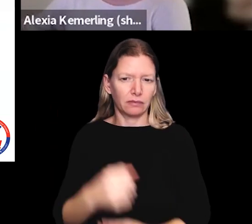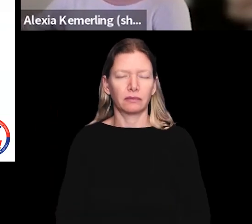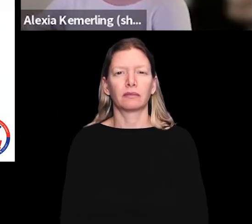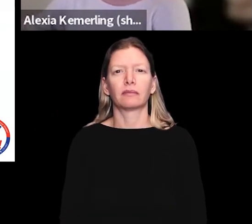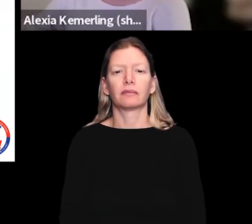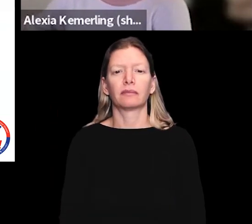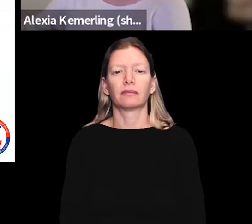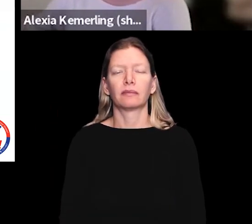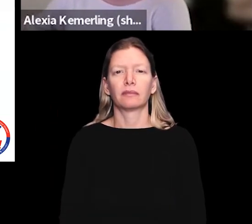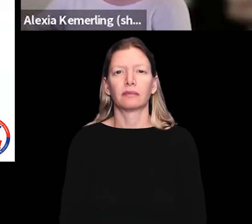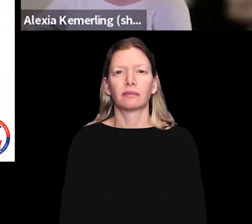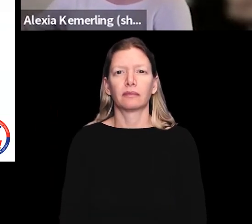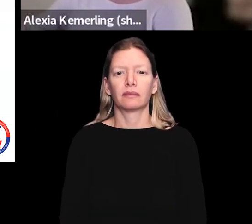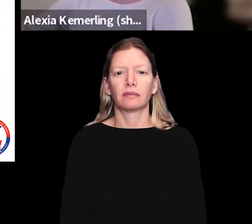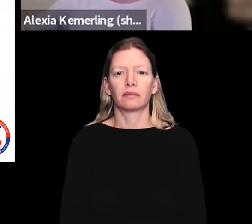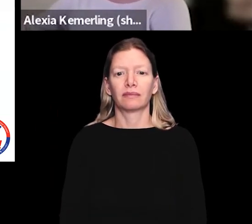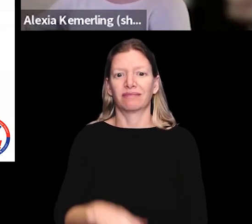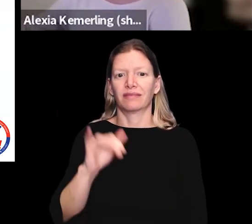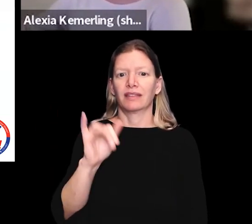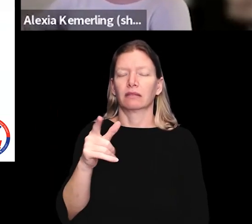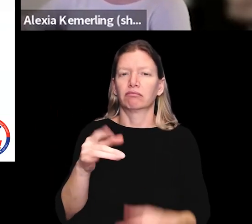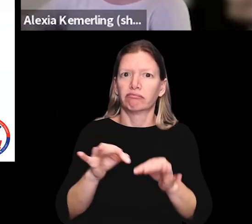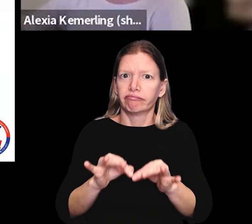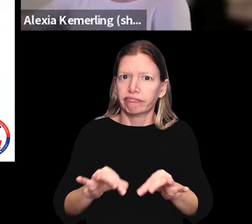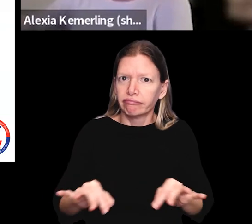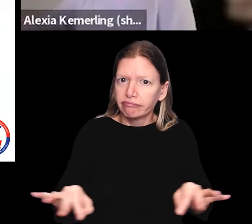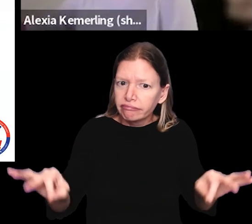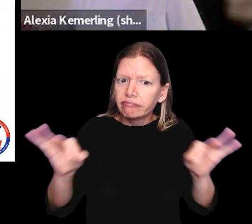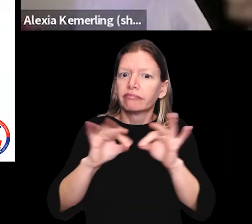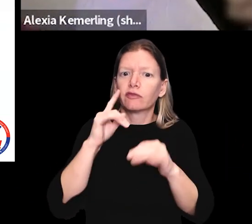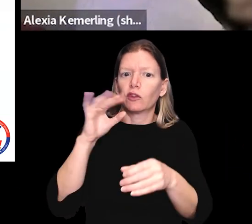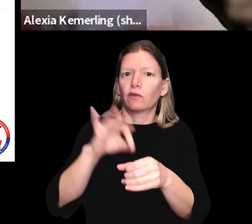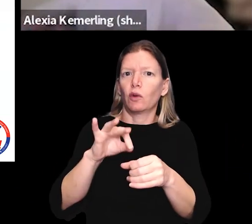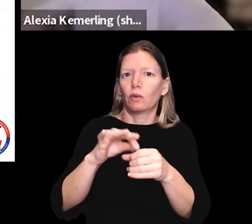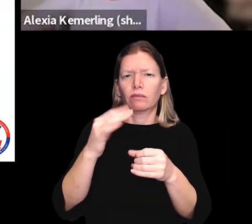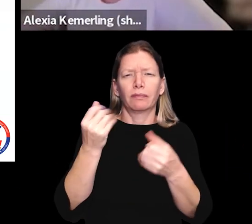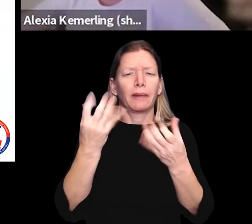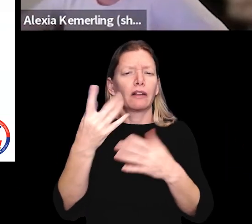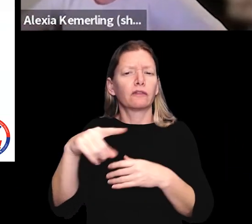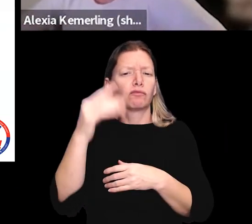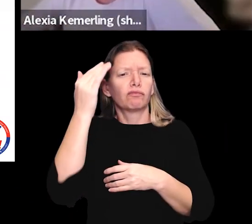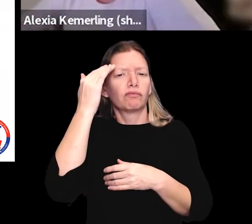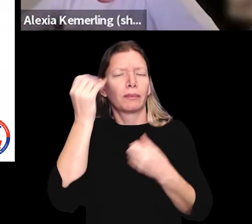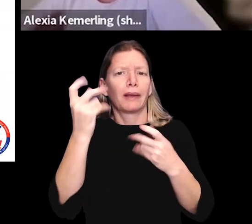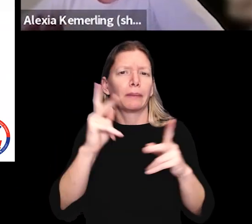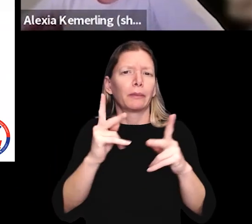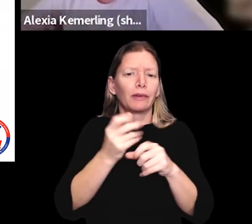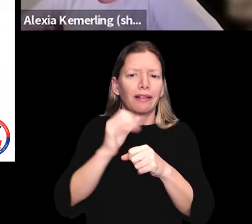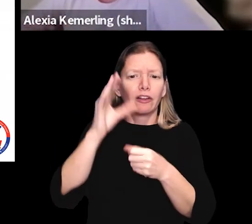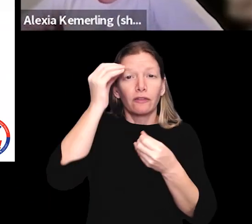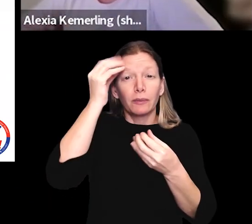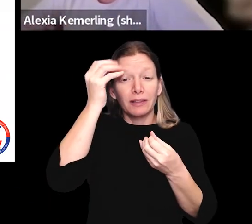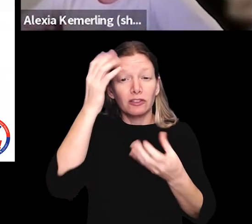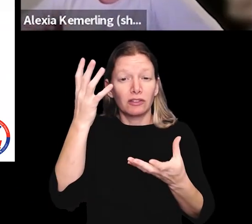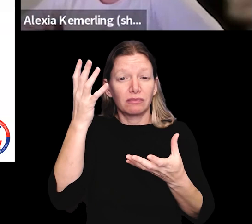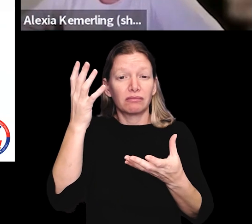government websites and apps. This is extremely important for voting because, as many of you